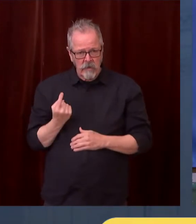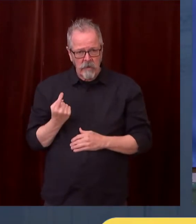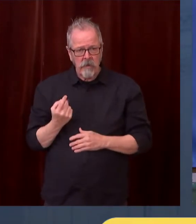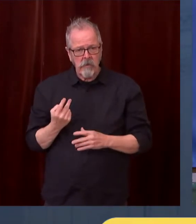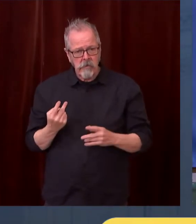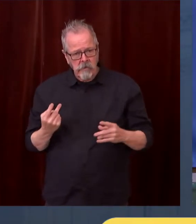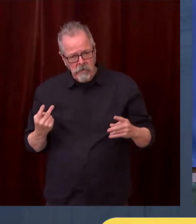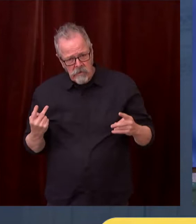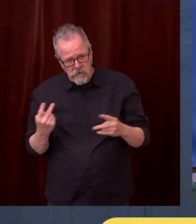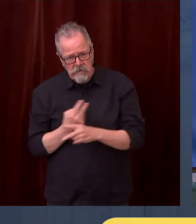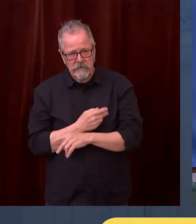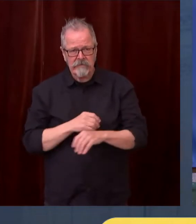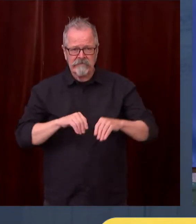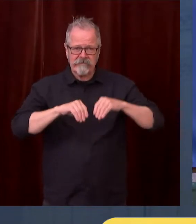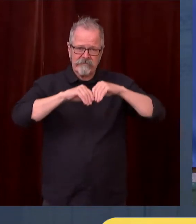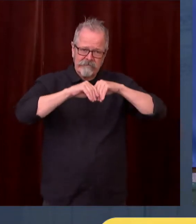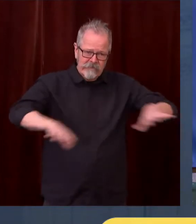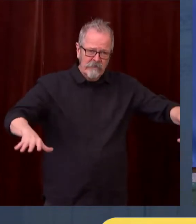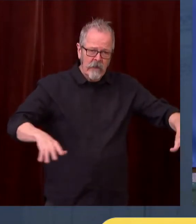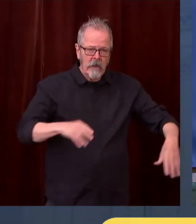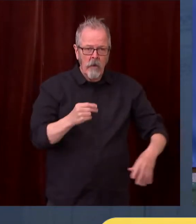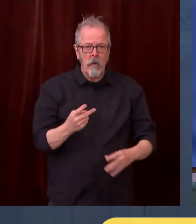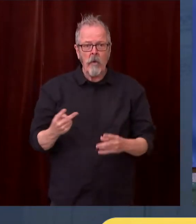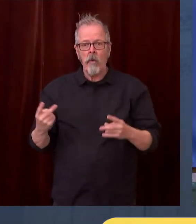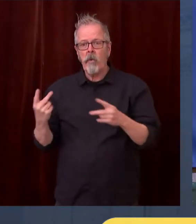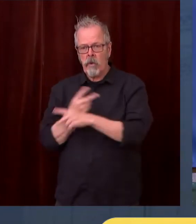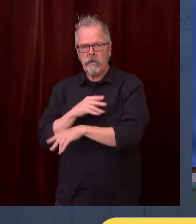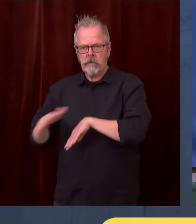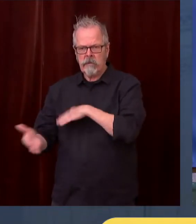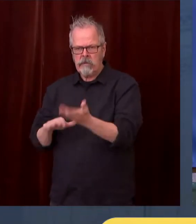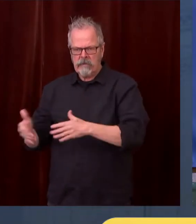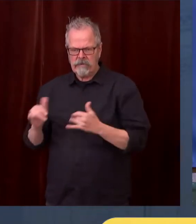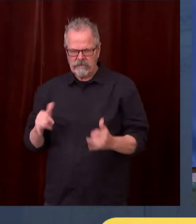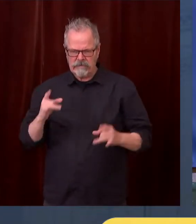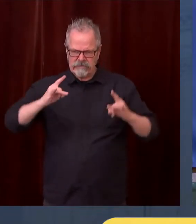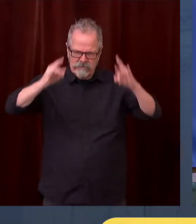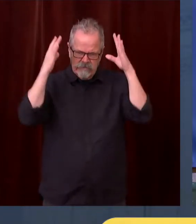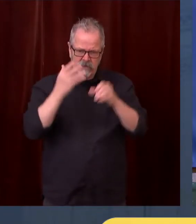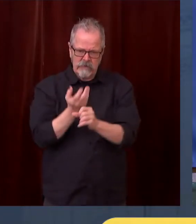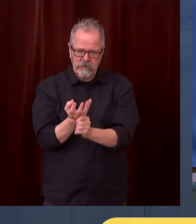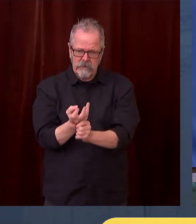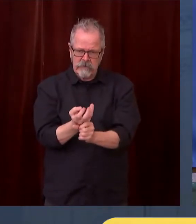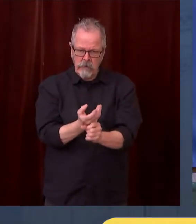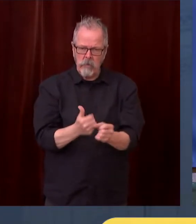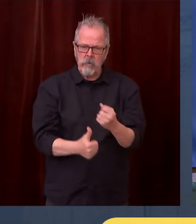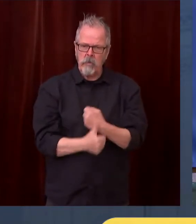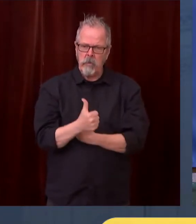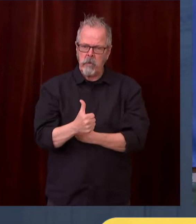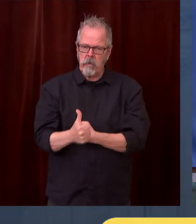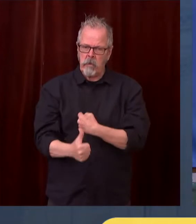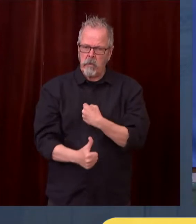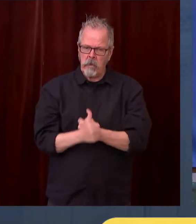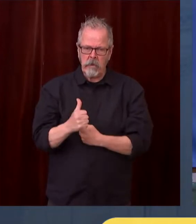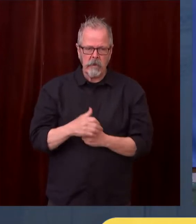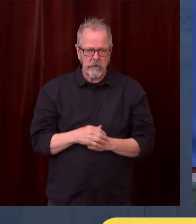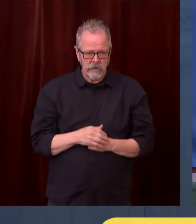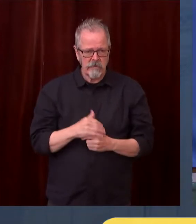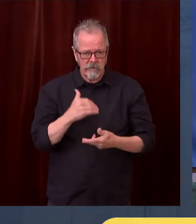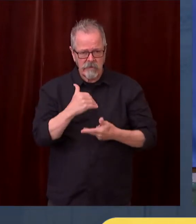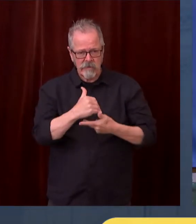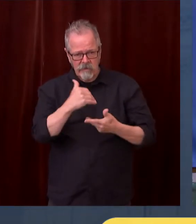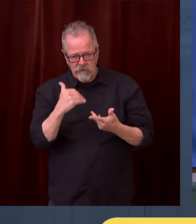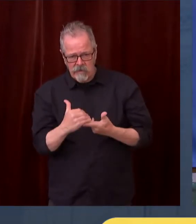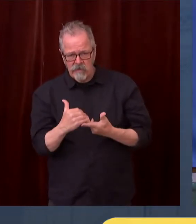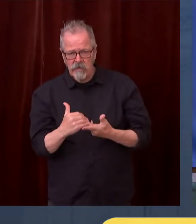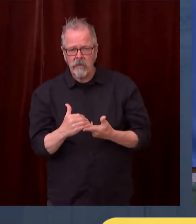been delighted by the daffodils and we've let down our guard to some degree. And the more